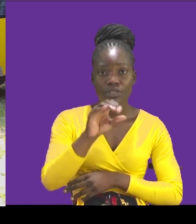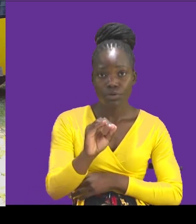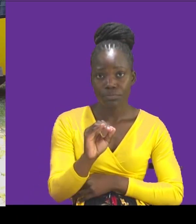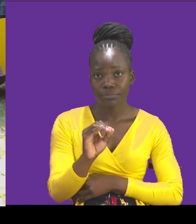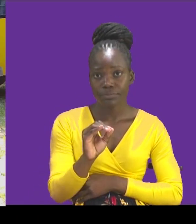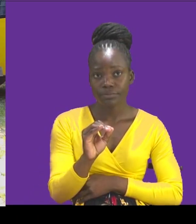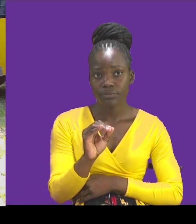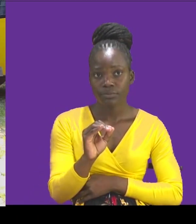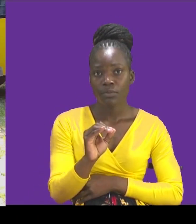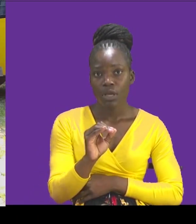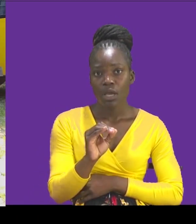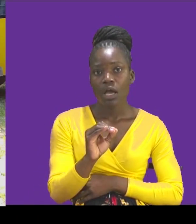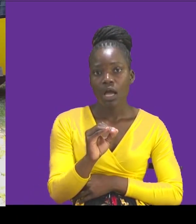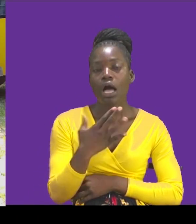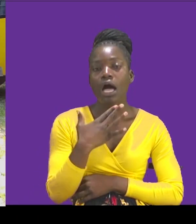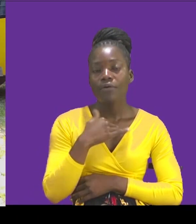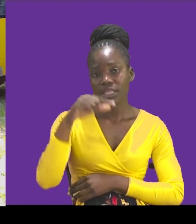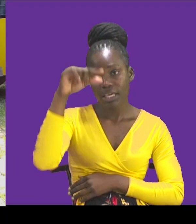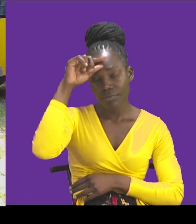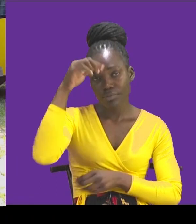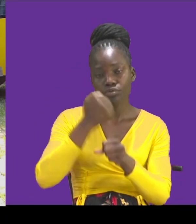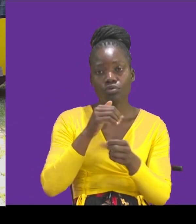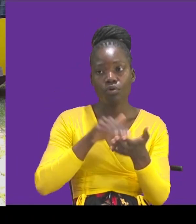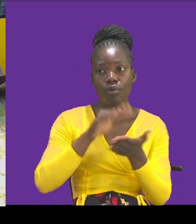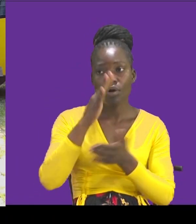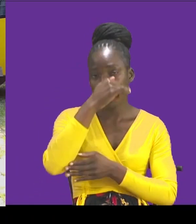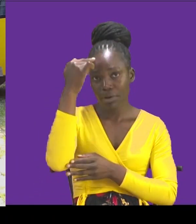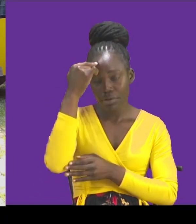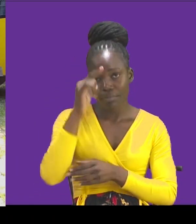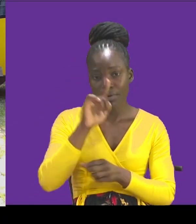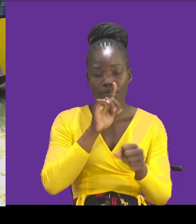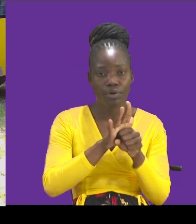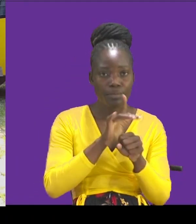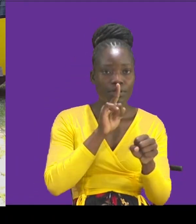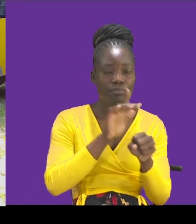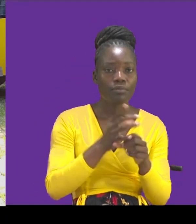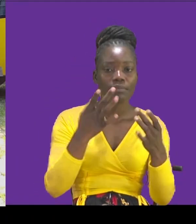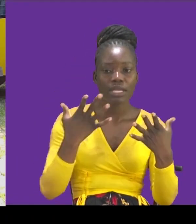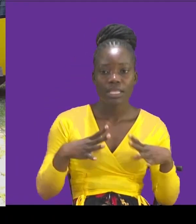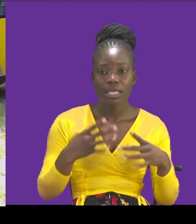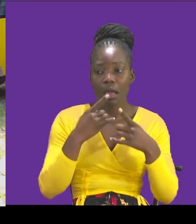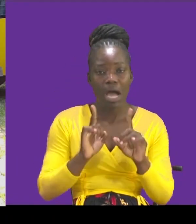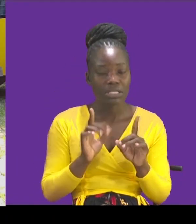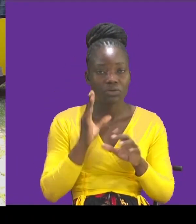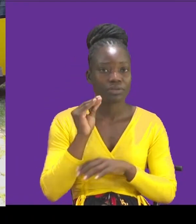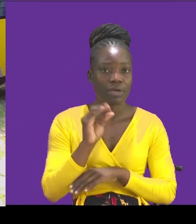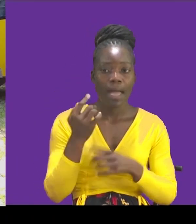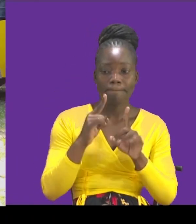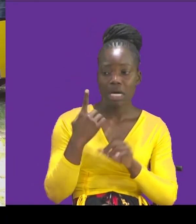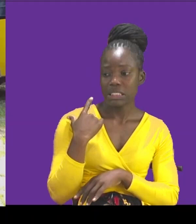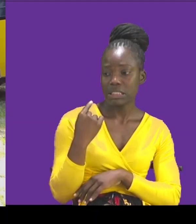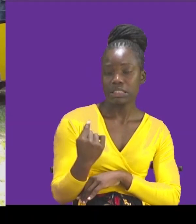So I'd like the government to do more. Because we have been being promised many things, we don't see them. Like recently,